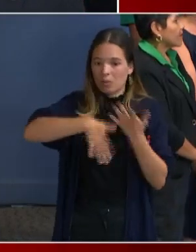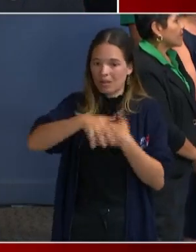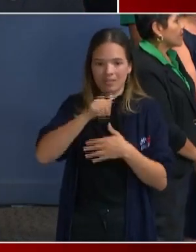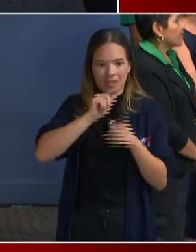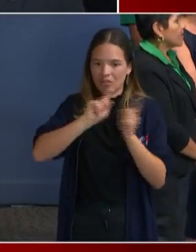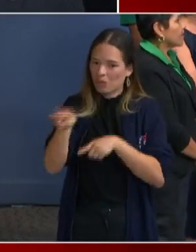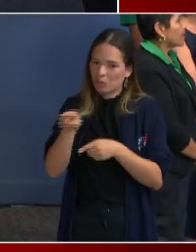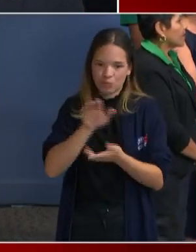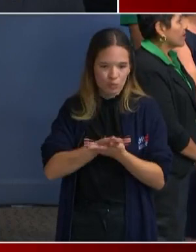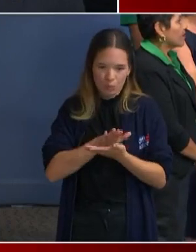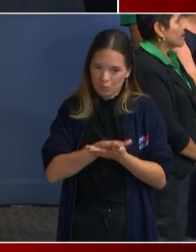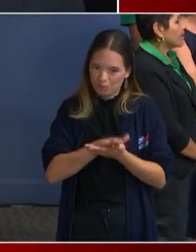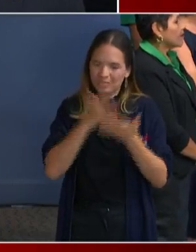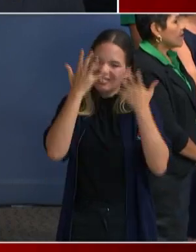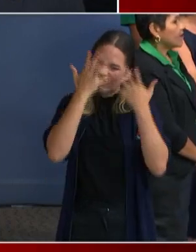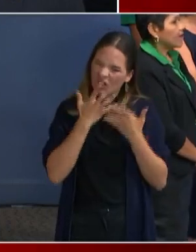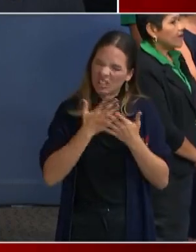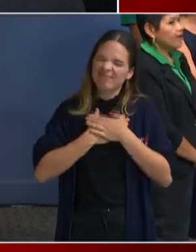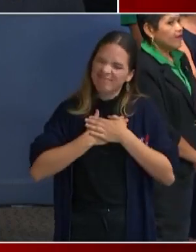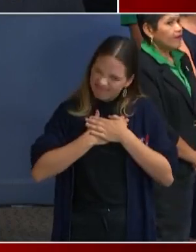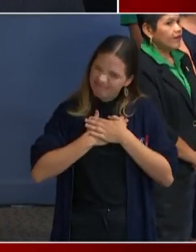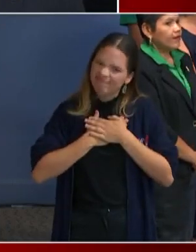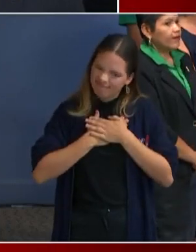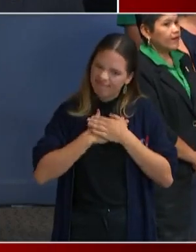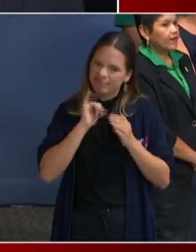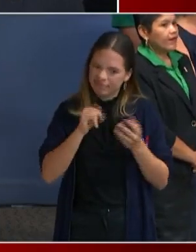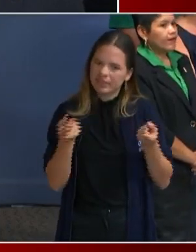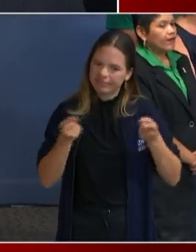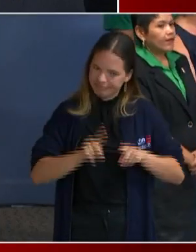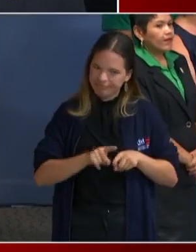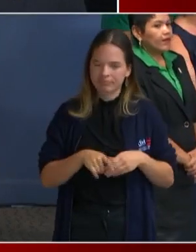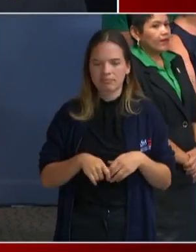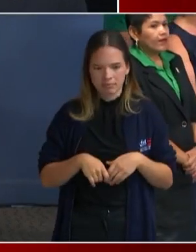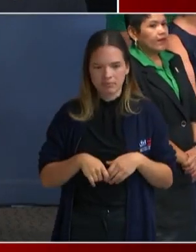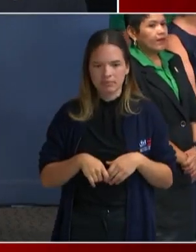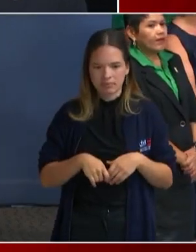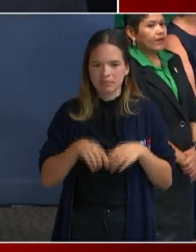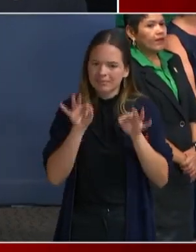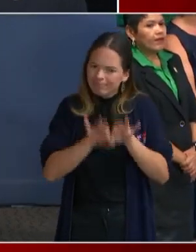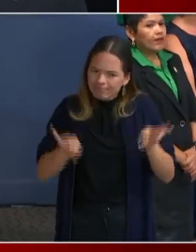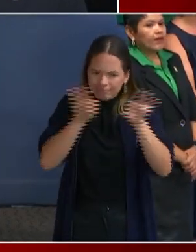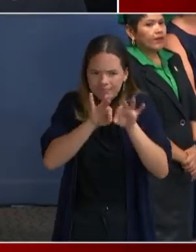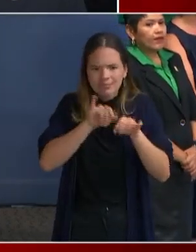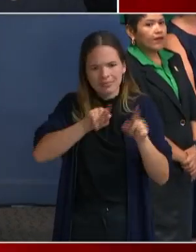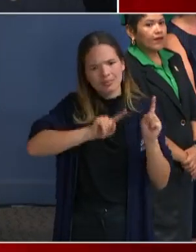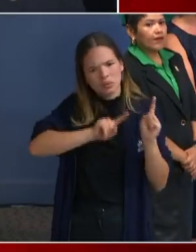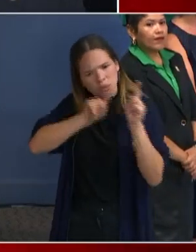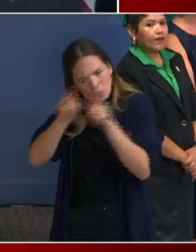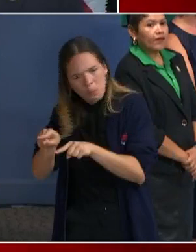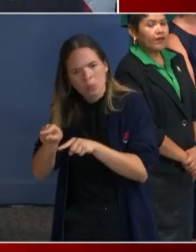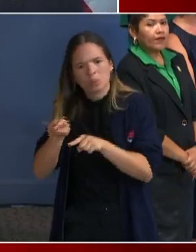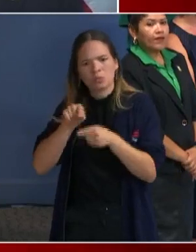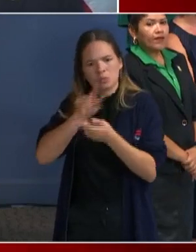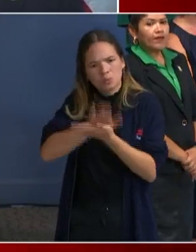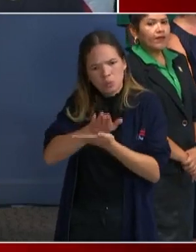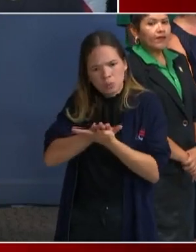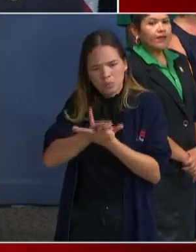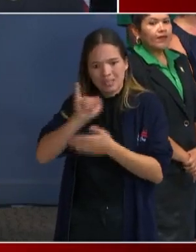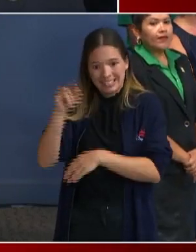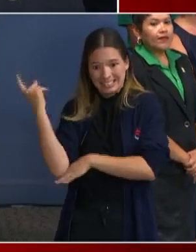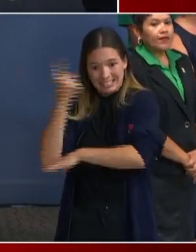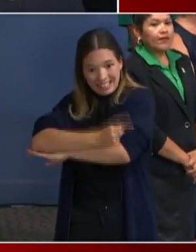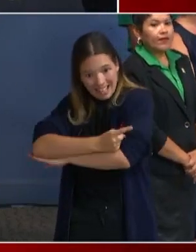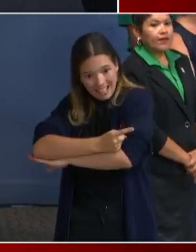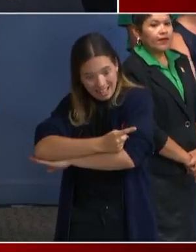So we want young people to be where they're supposed to be with trusted adults. School during school hours, after school